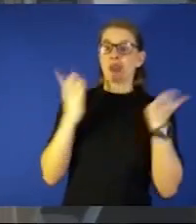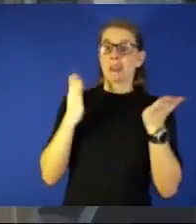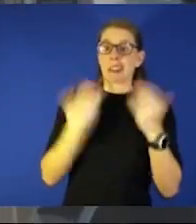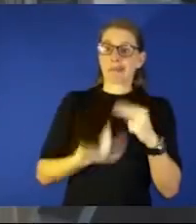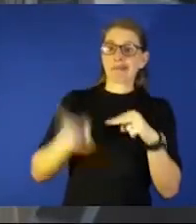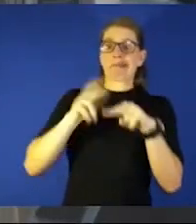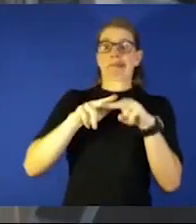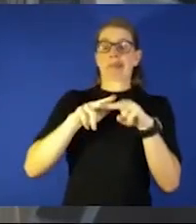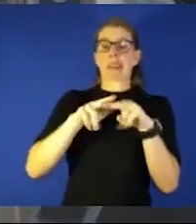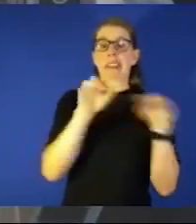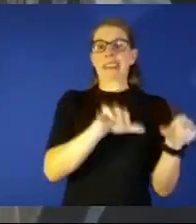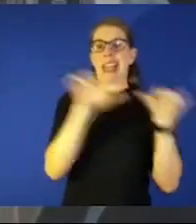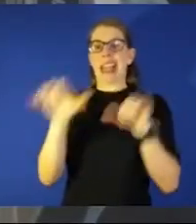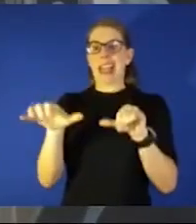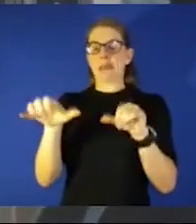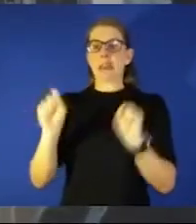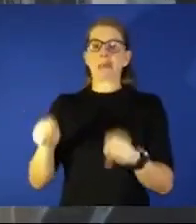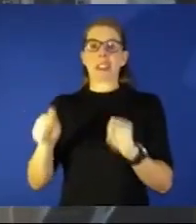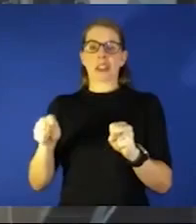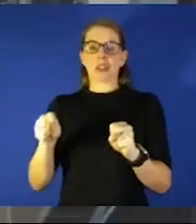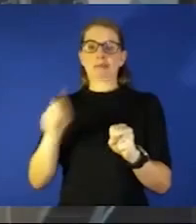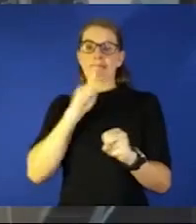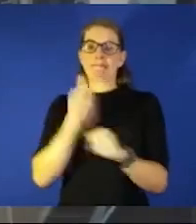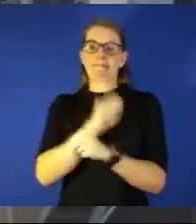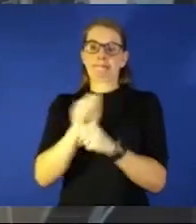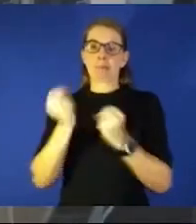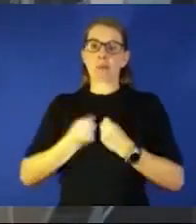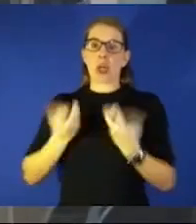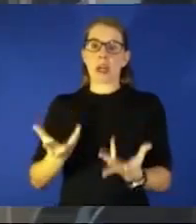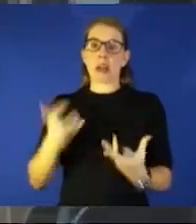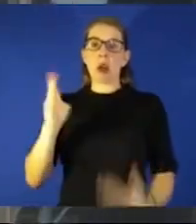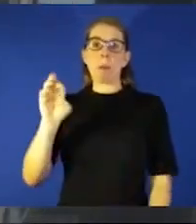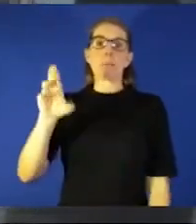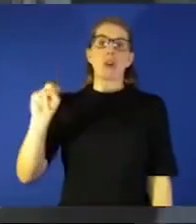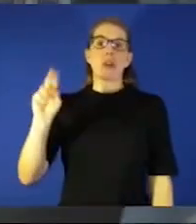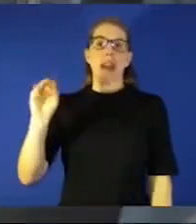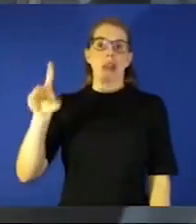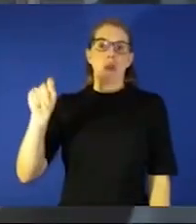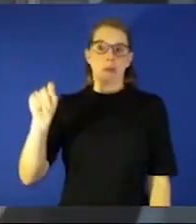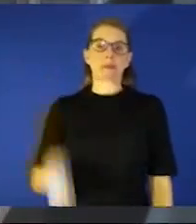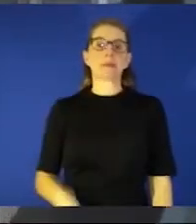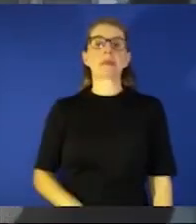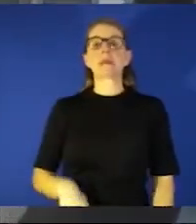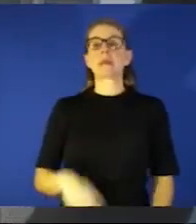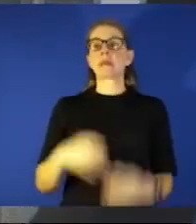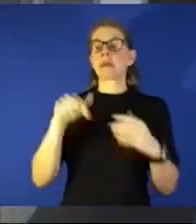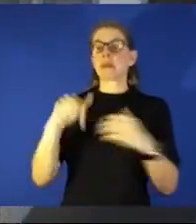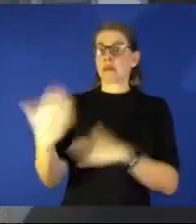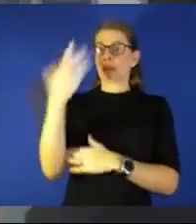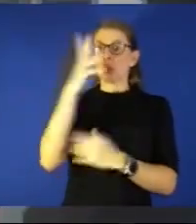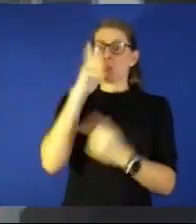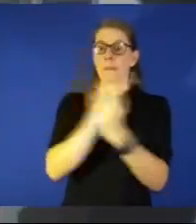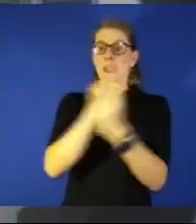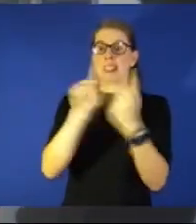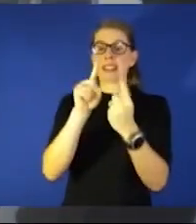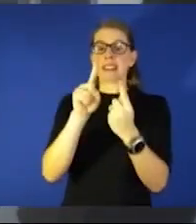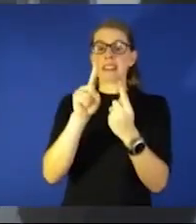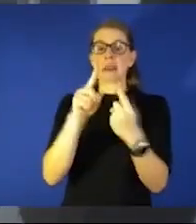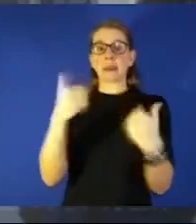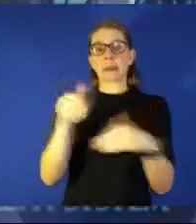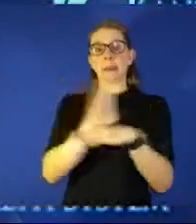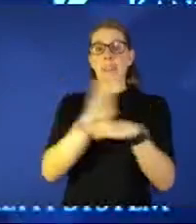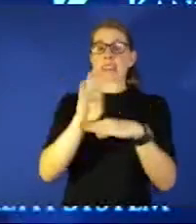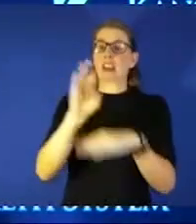does potential and real burnout this morning we will meet some of those hard-working frontline medical professionals